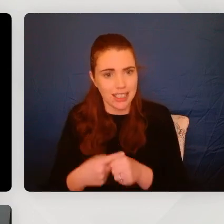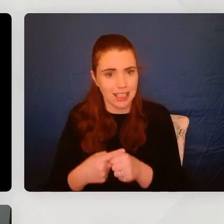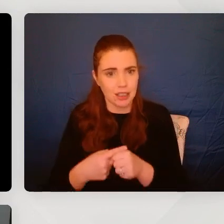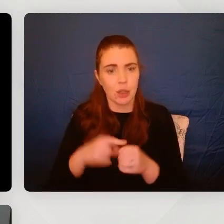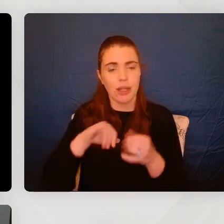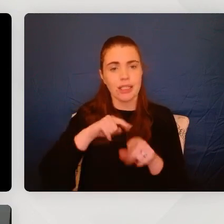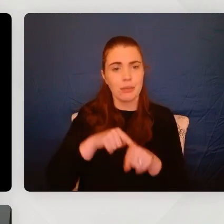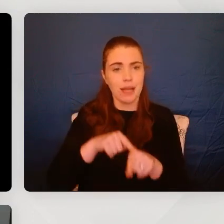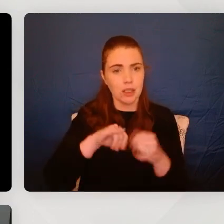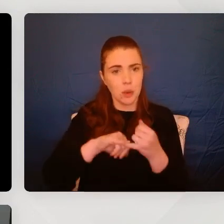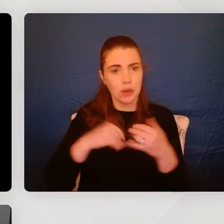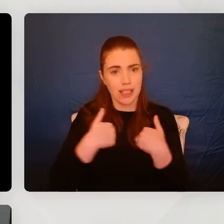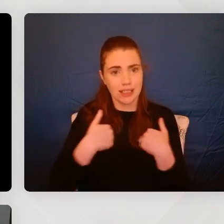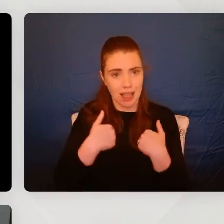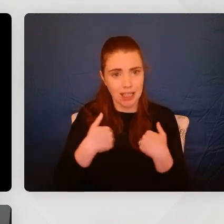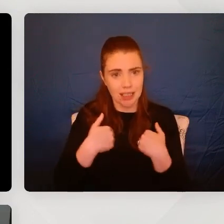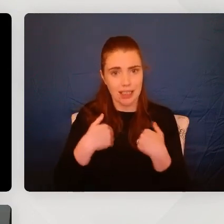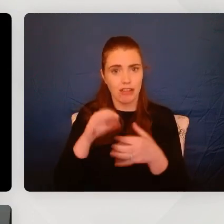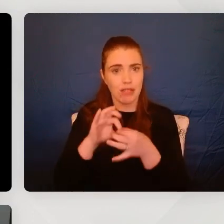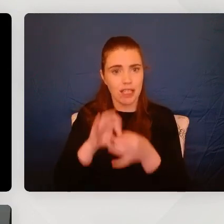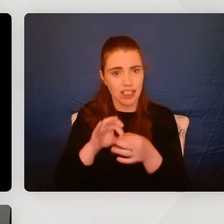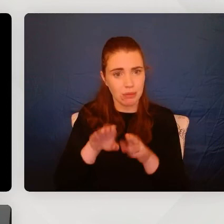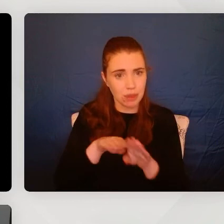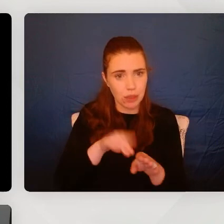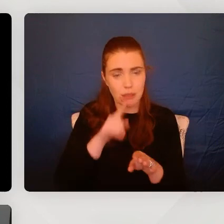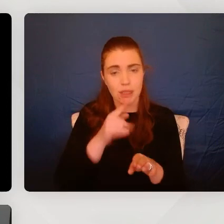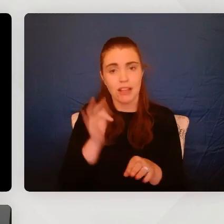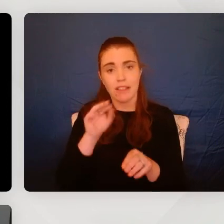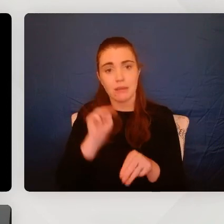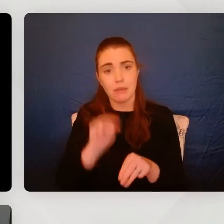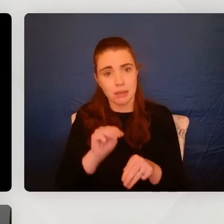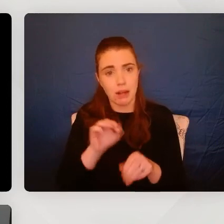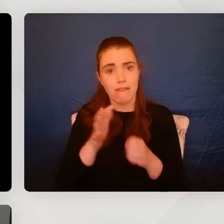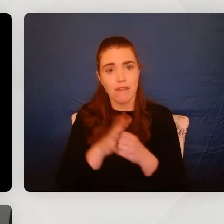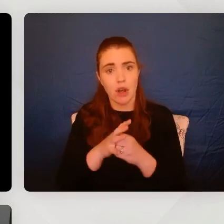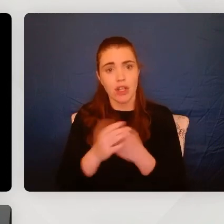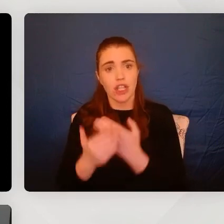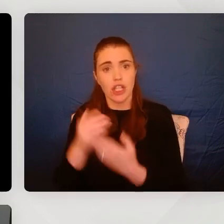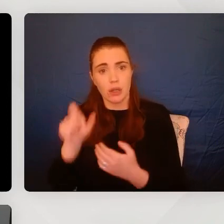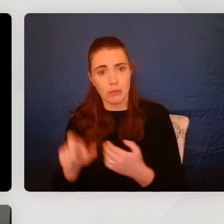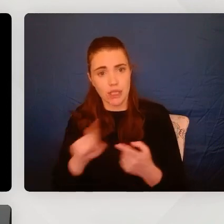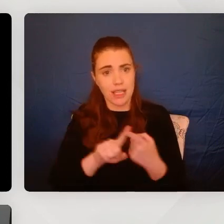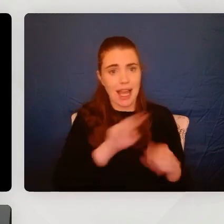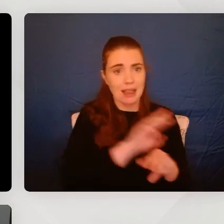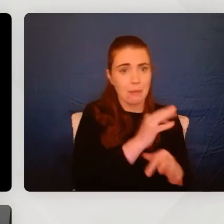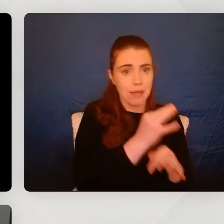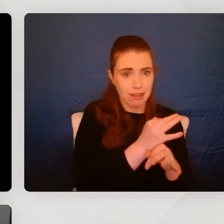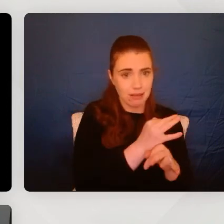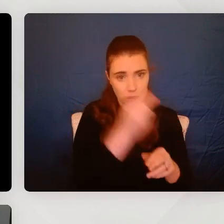the relationship is with. But if it's possible for both the young person and the parent to understand each other's perspectives.